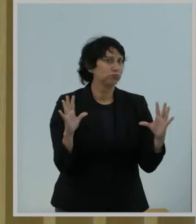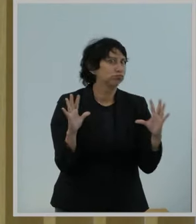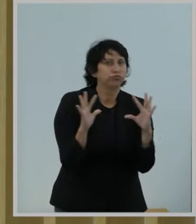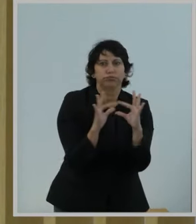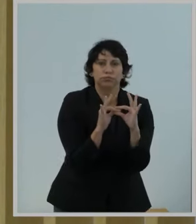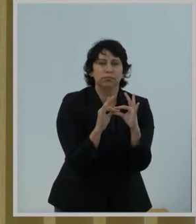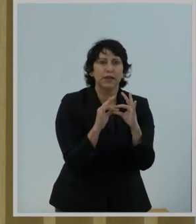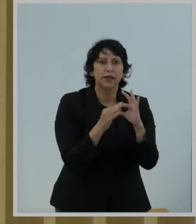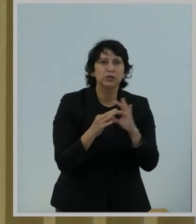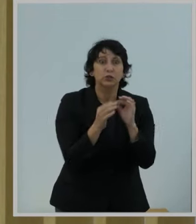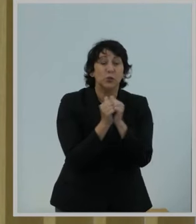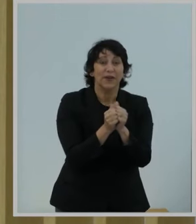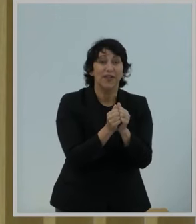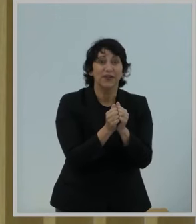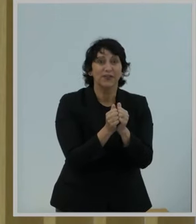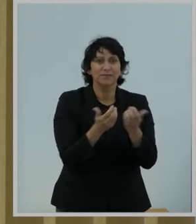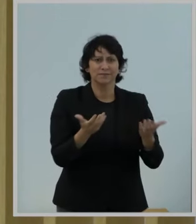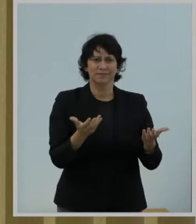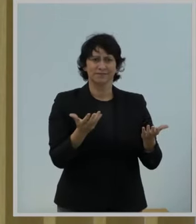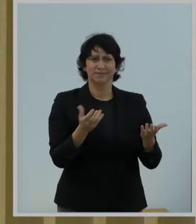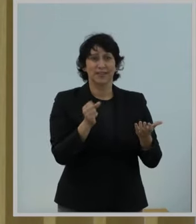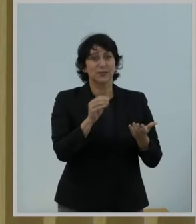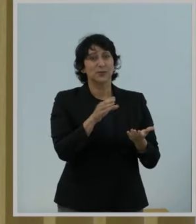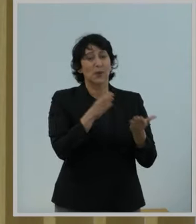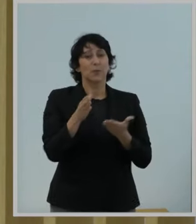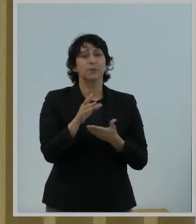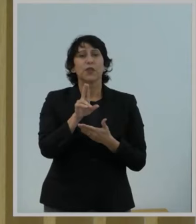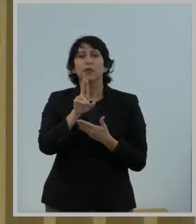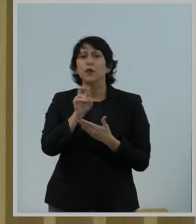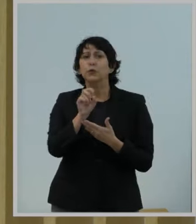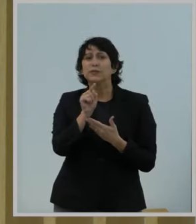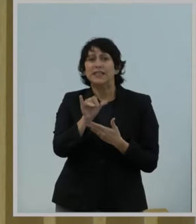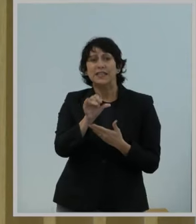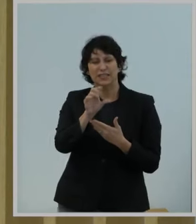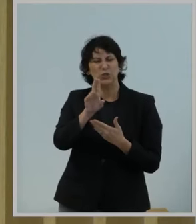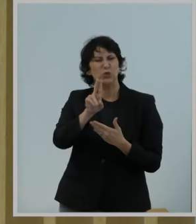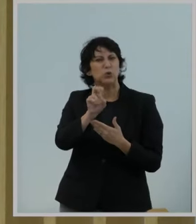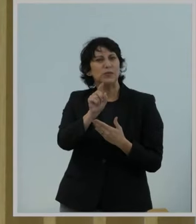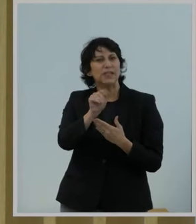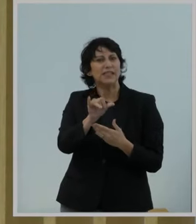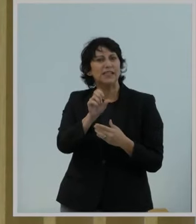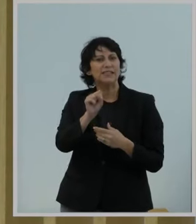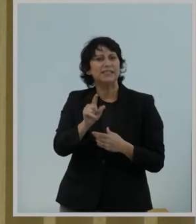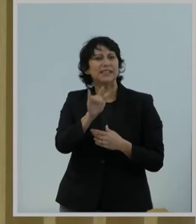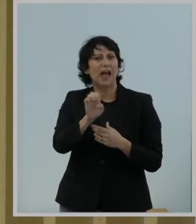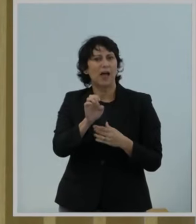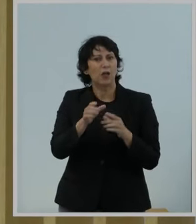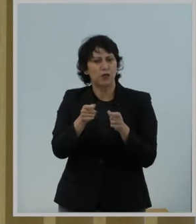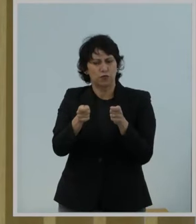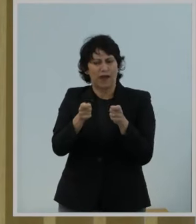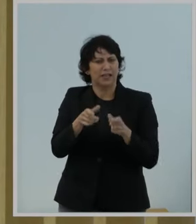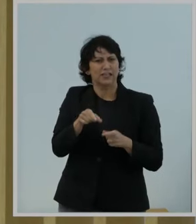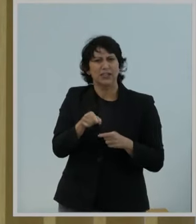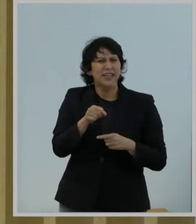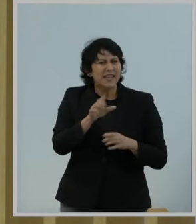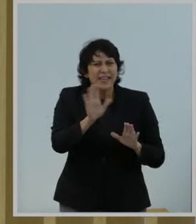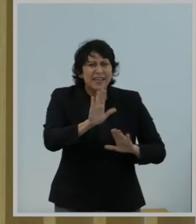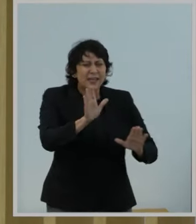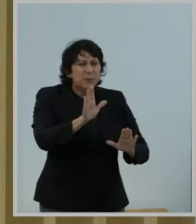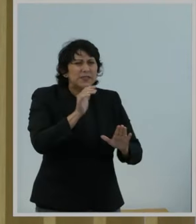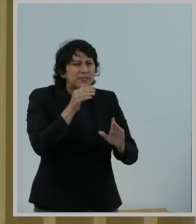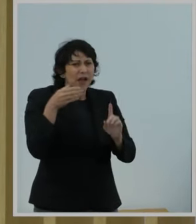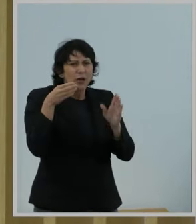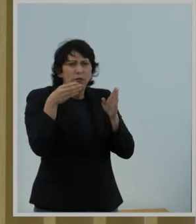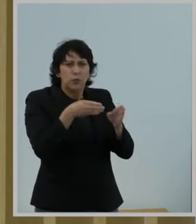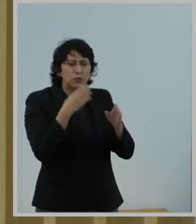In other words, utility-style regulation of the Internet was never about improving your online experience.